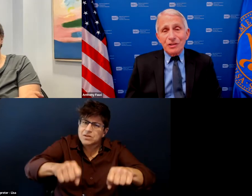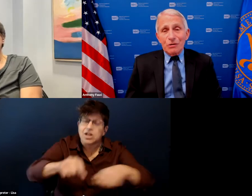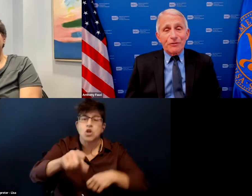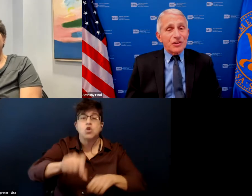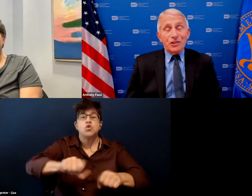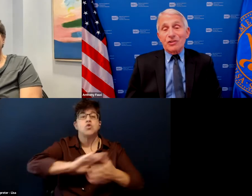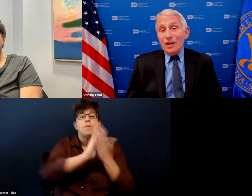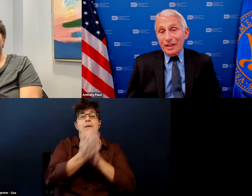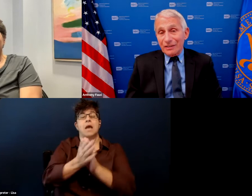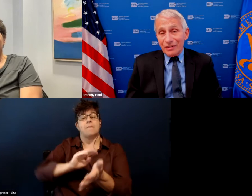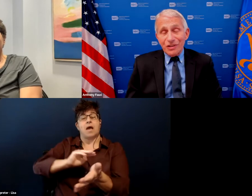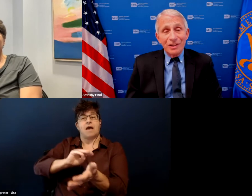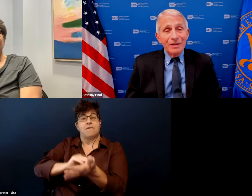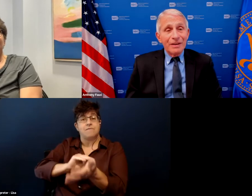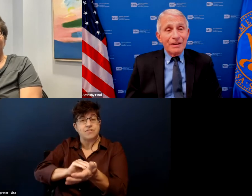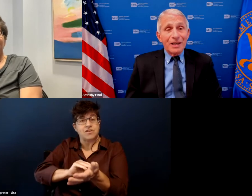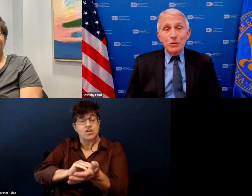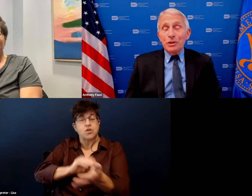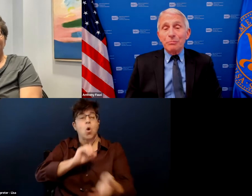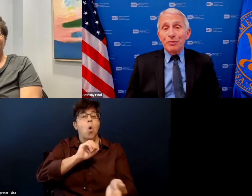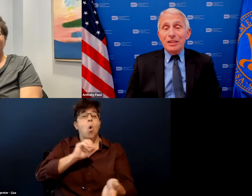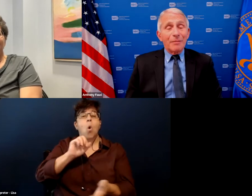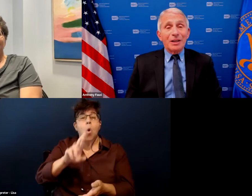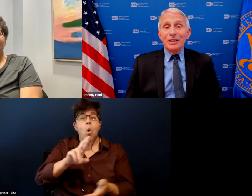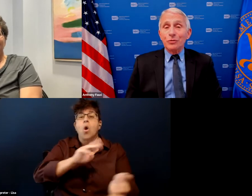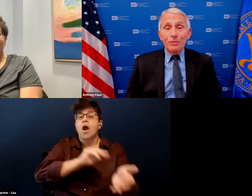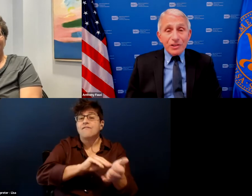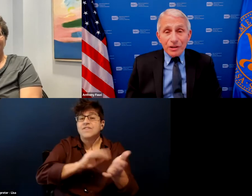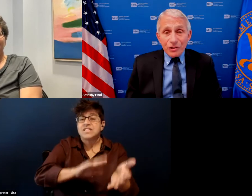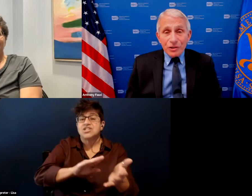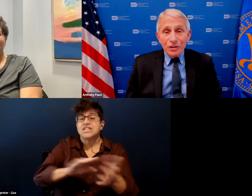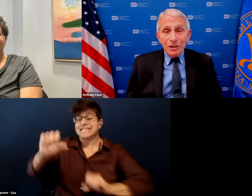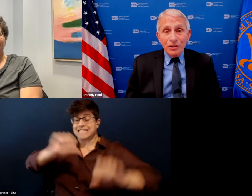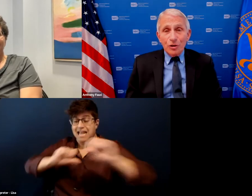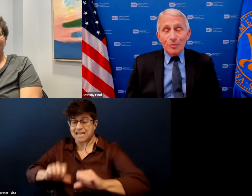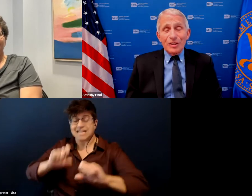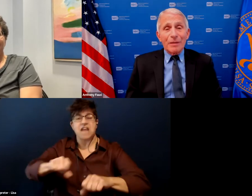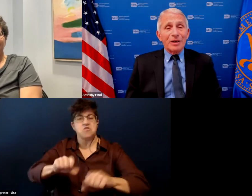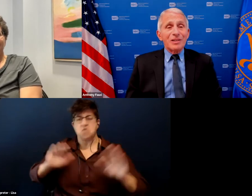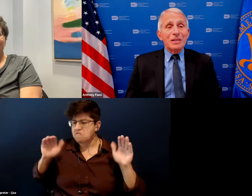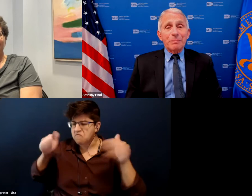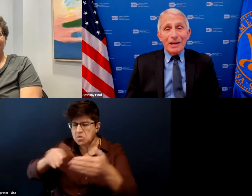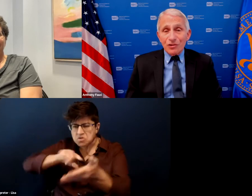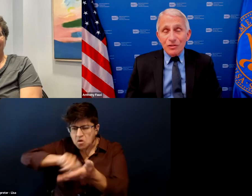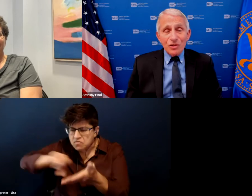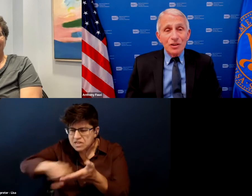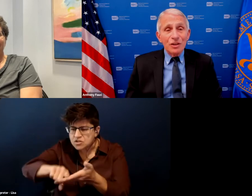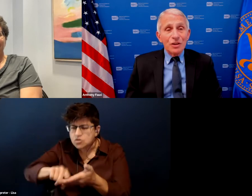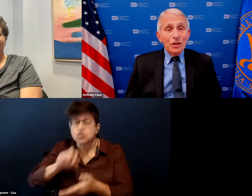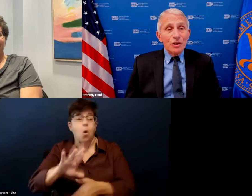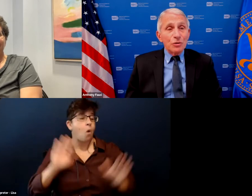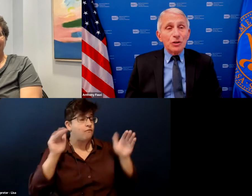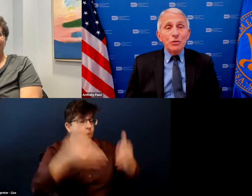physician or a physician scientist and you could predominantly do research you could predominantly see patients